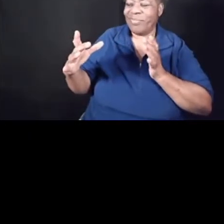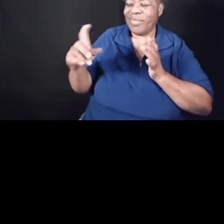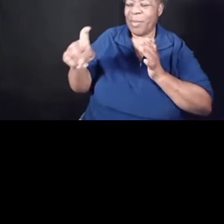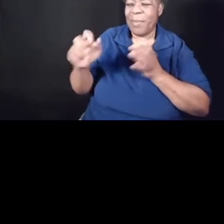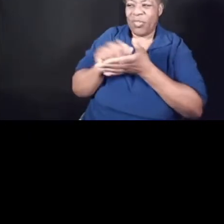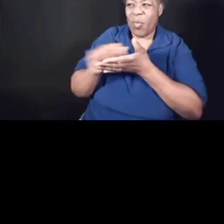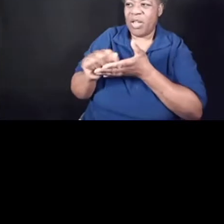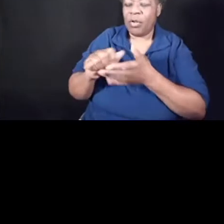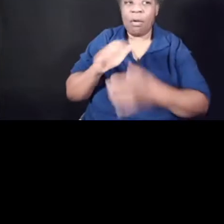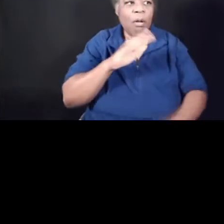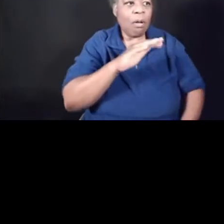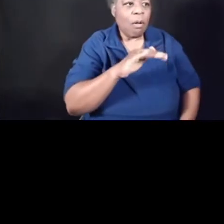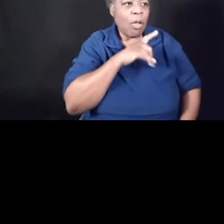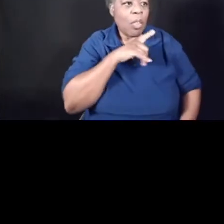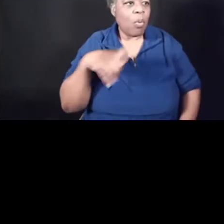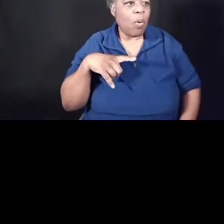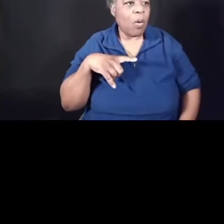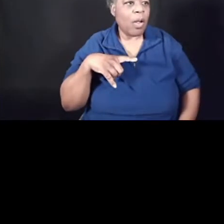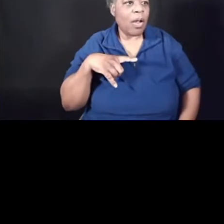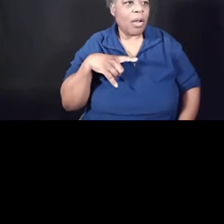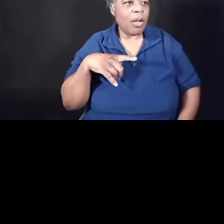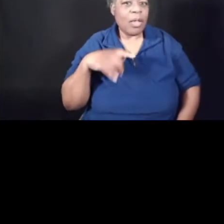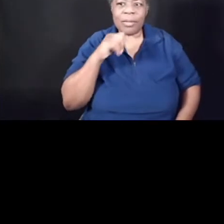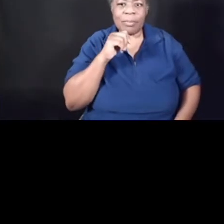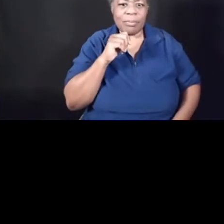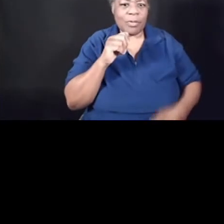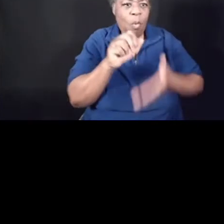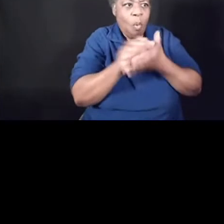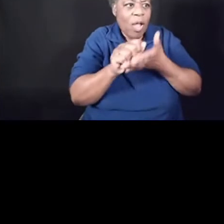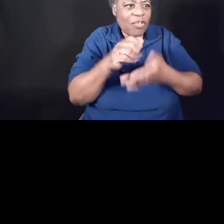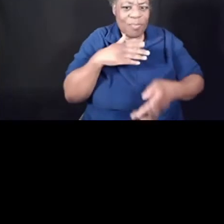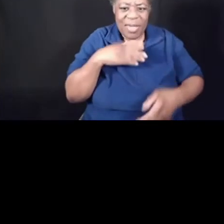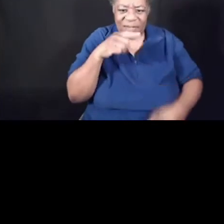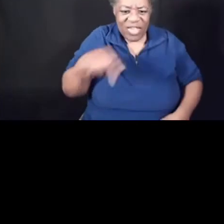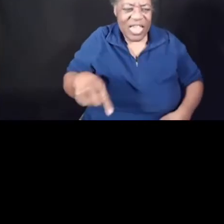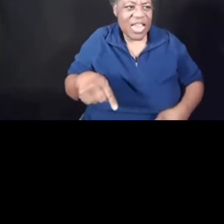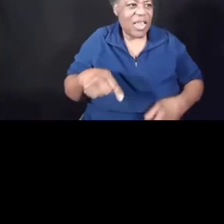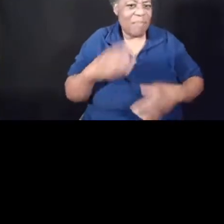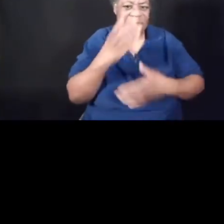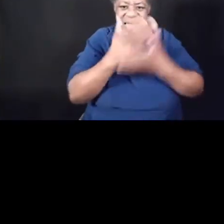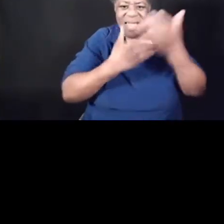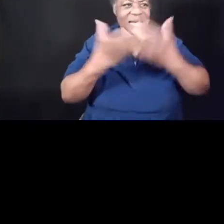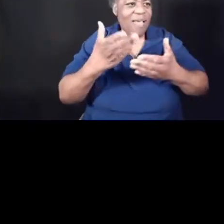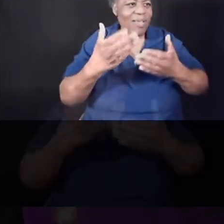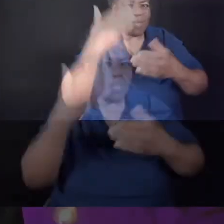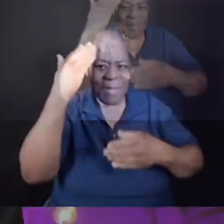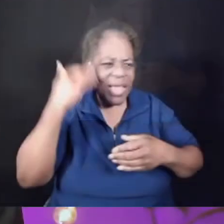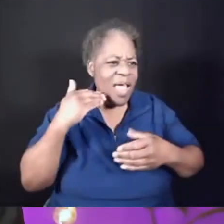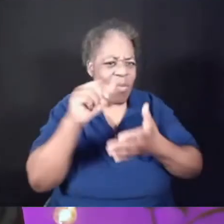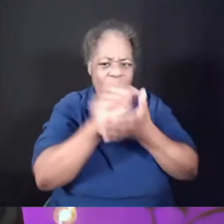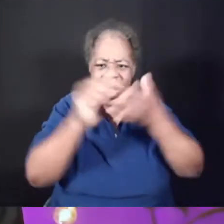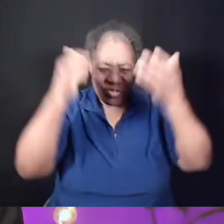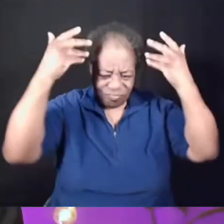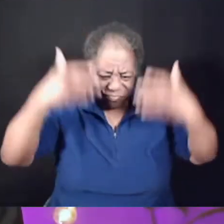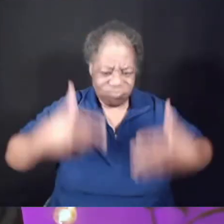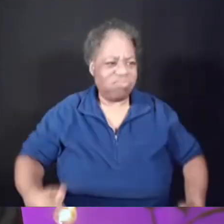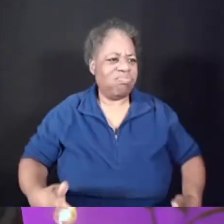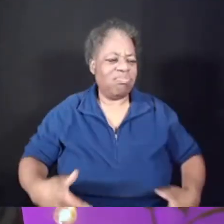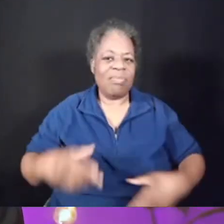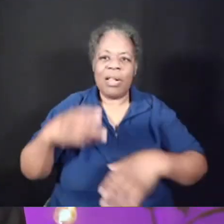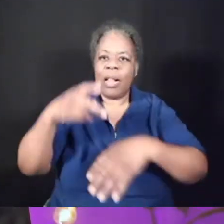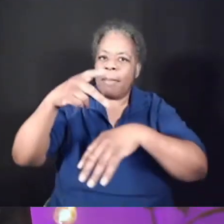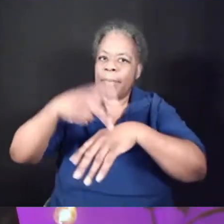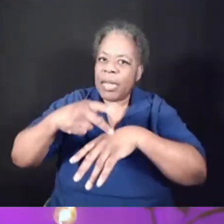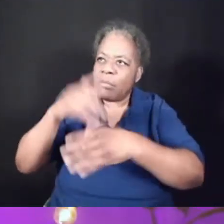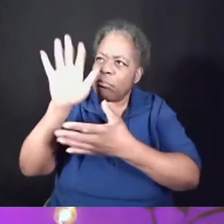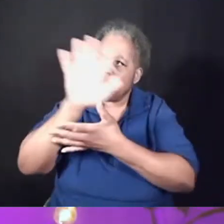this, Then, Lord, not just my feet, but my hands and my head as well. Peter, confused and reeling from what's being